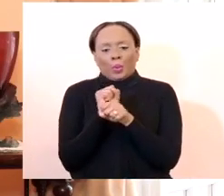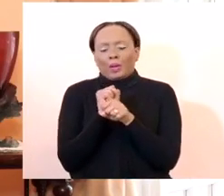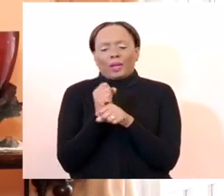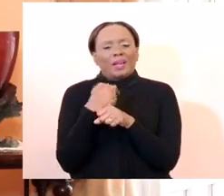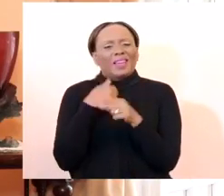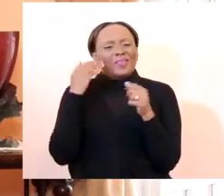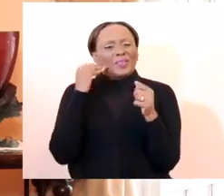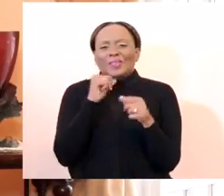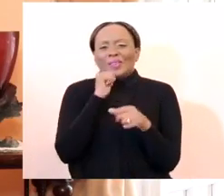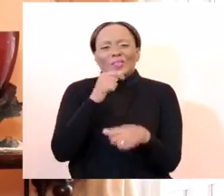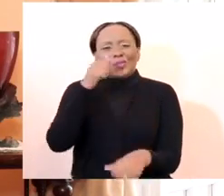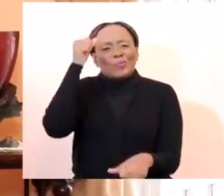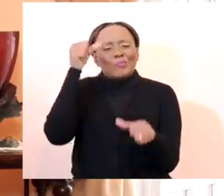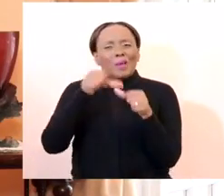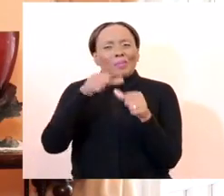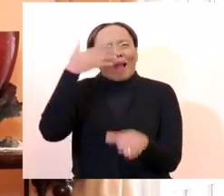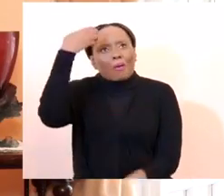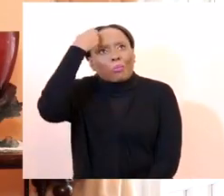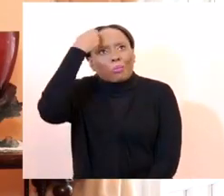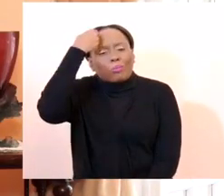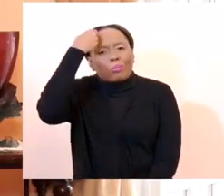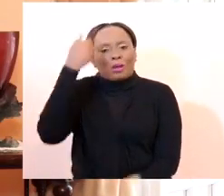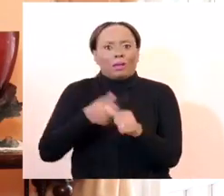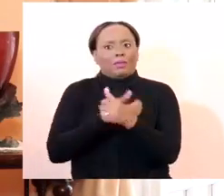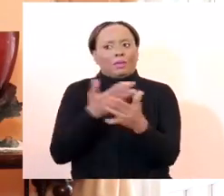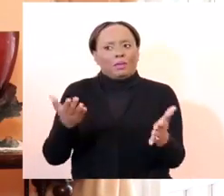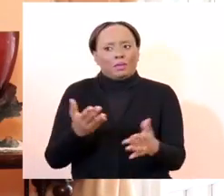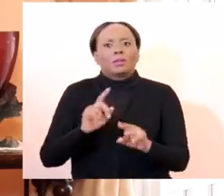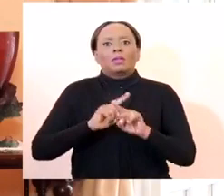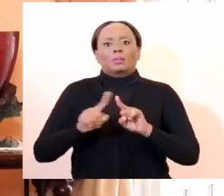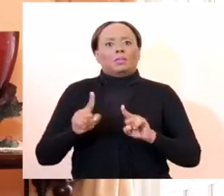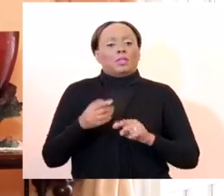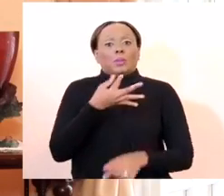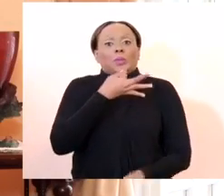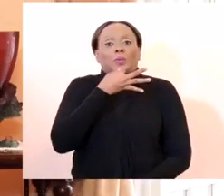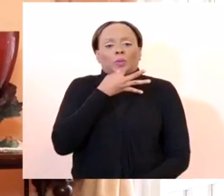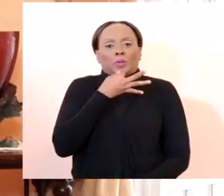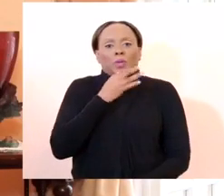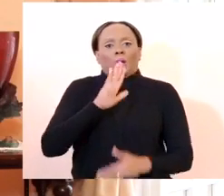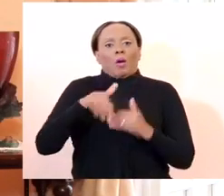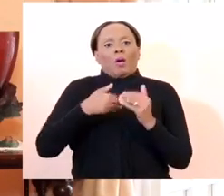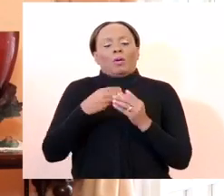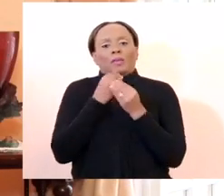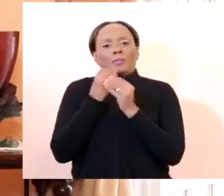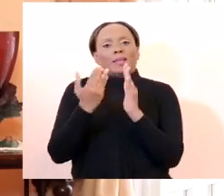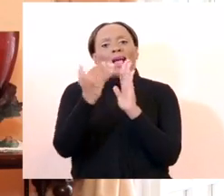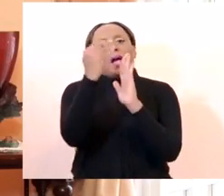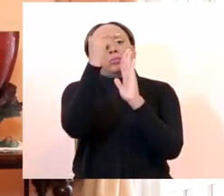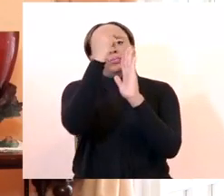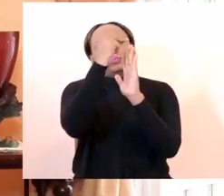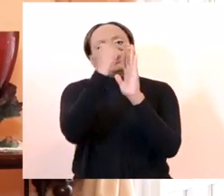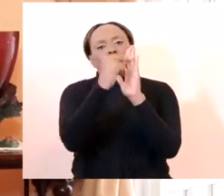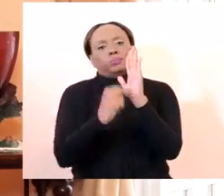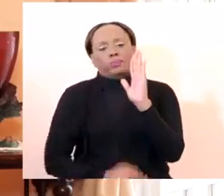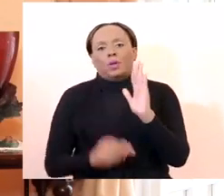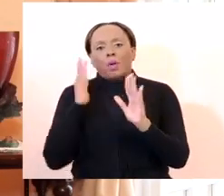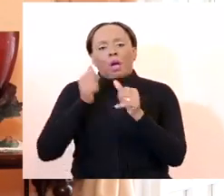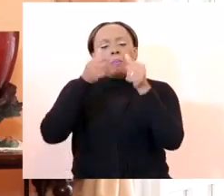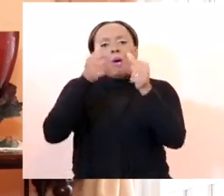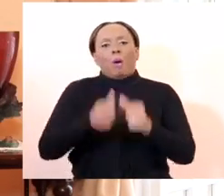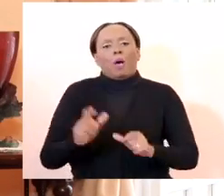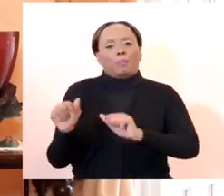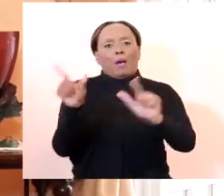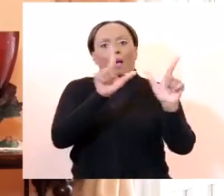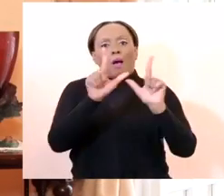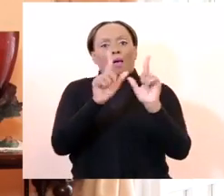remember every word that I've said. I anticipate that very shortly the details of the directive will be able to be published so that you